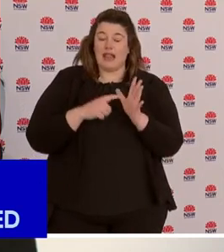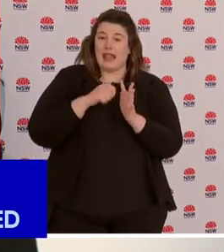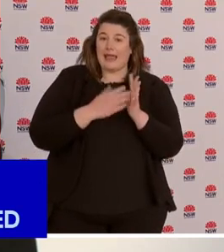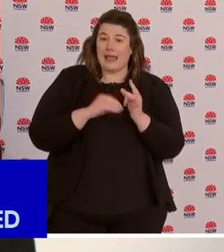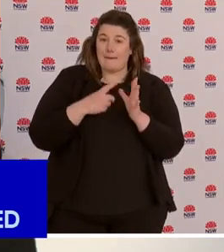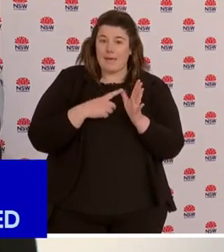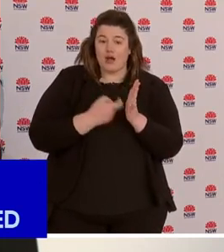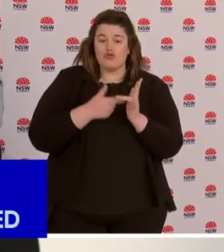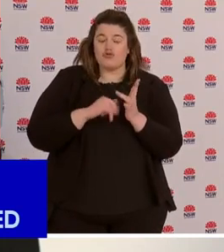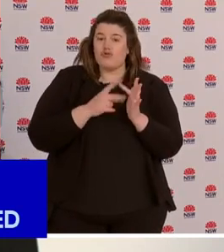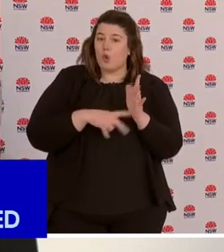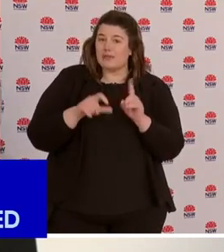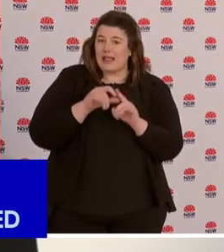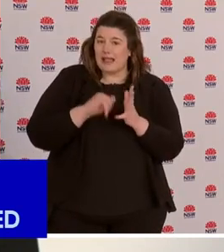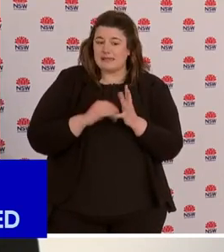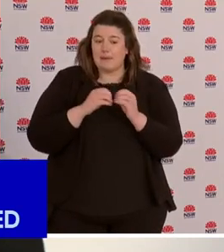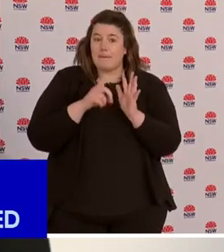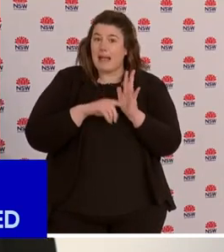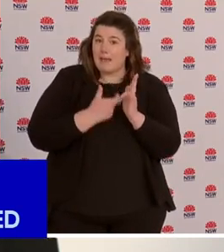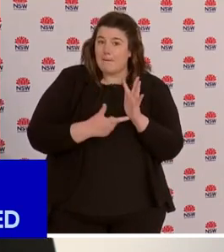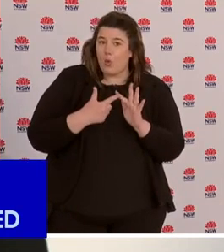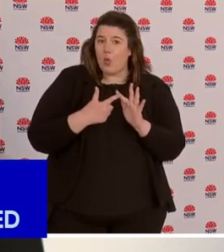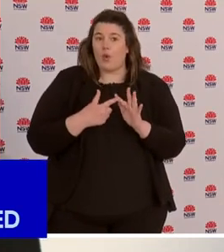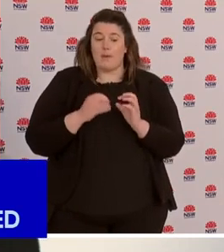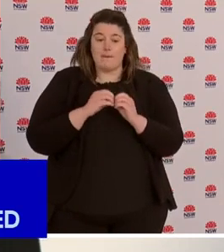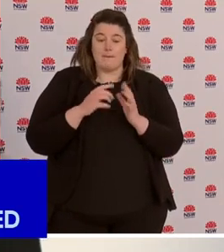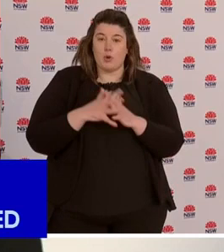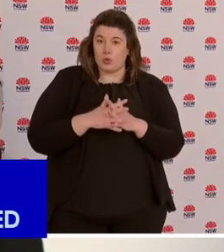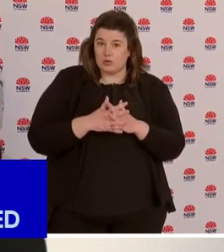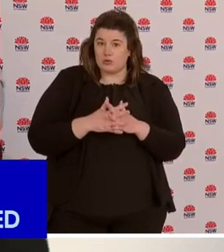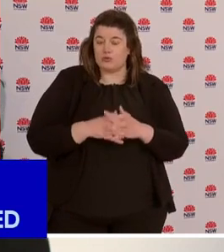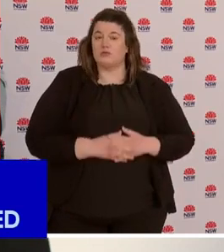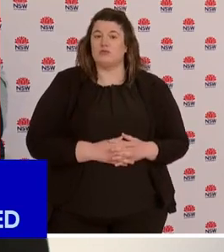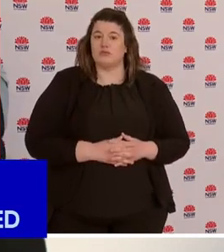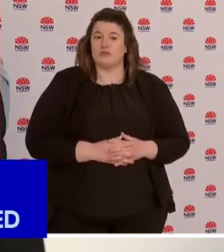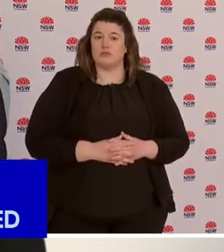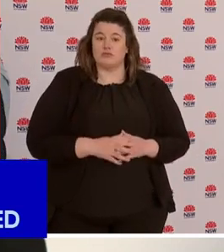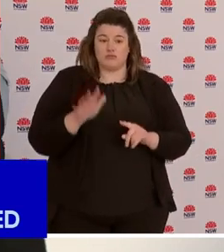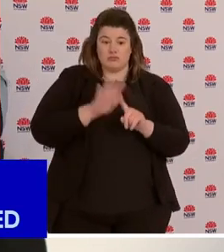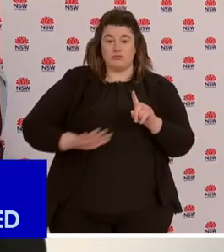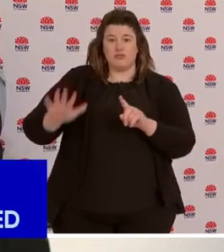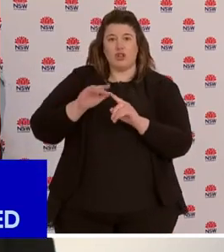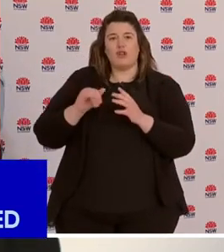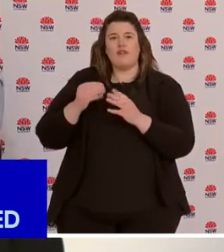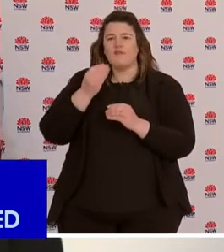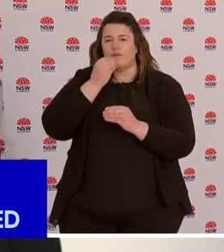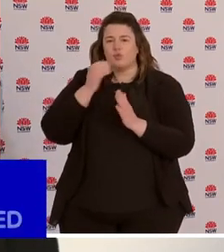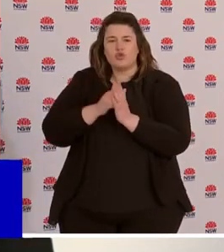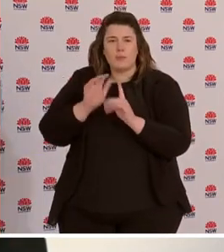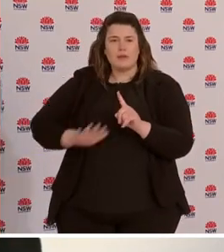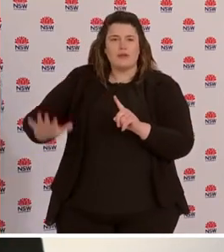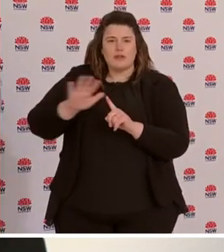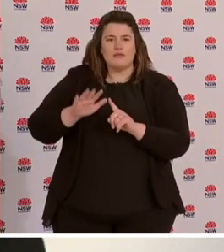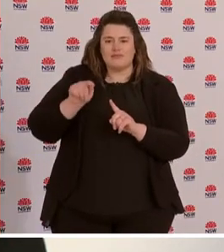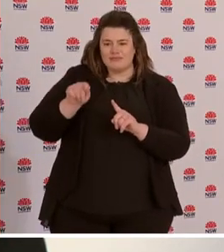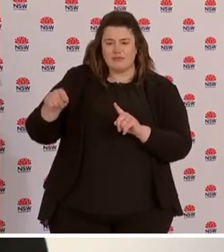Wiley Park, Belmore, Burwood, Campsy, particularly Tongli Supermarket, Growers Market and TNL Butchers,